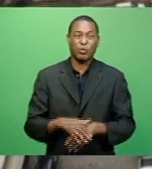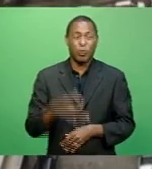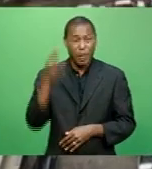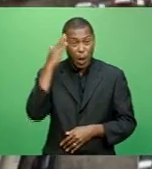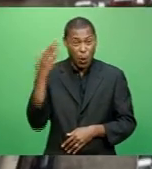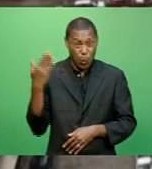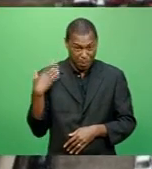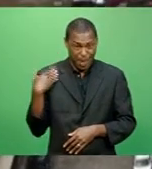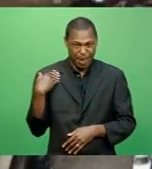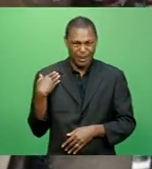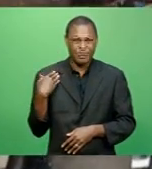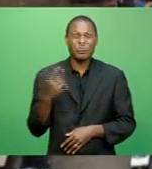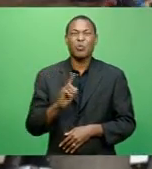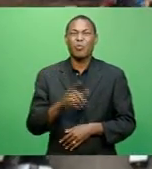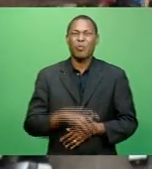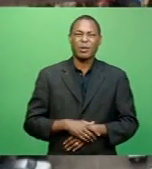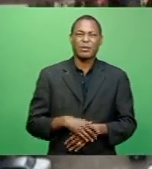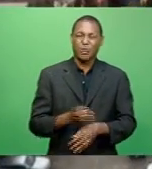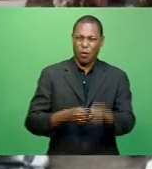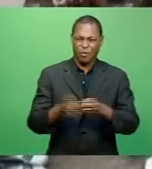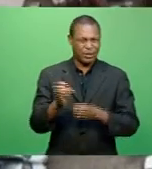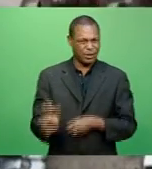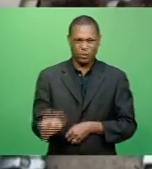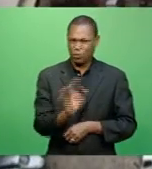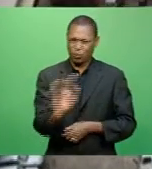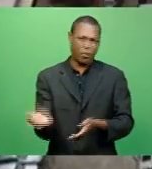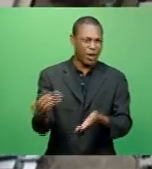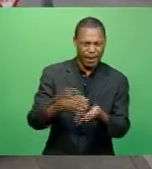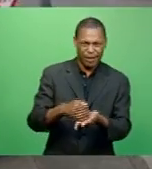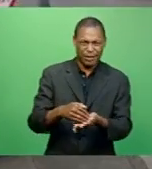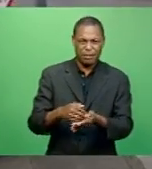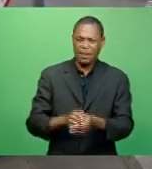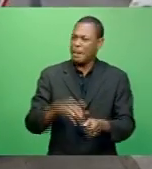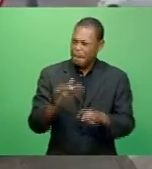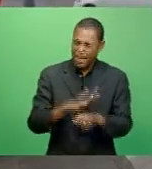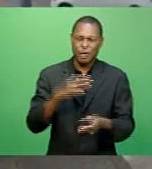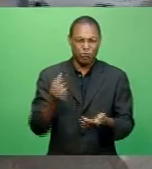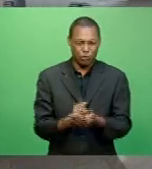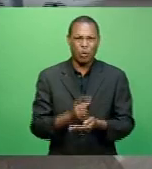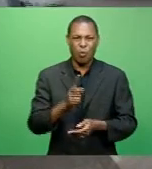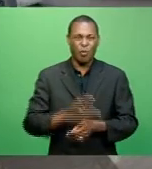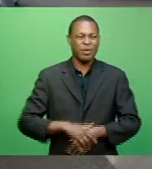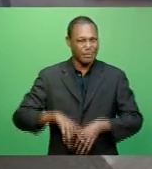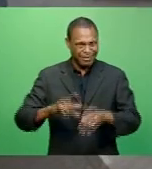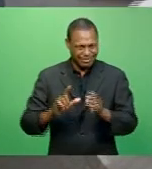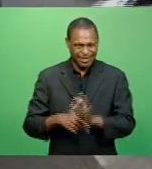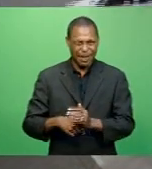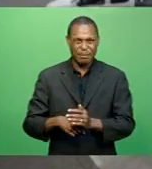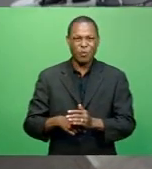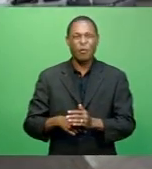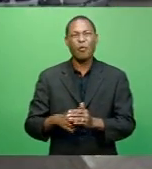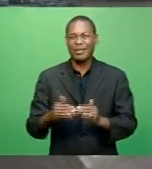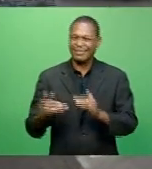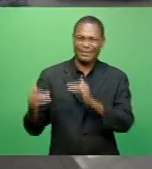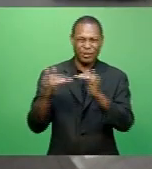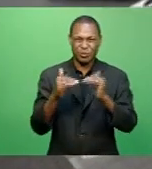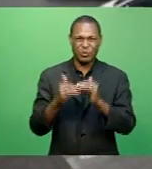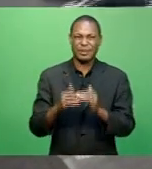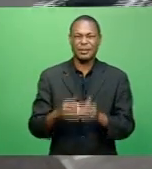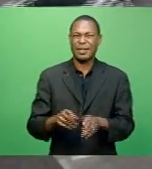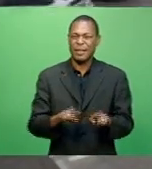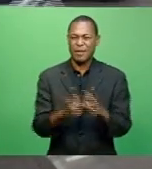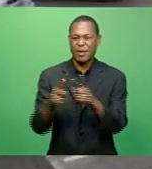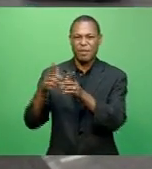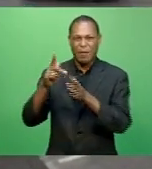officers don't add to congestion. Instead, they try to ensure that travel time is shared equally among people traveling from different parts of the